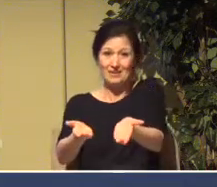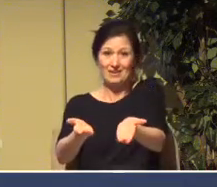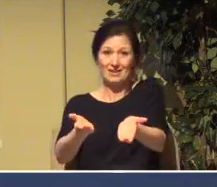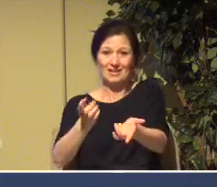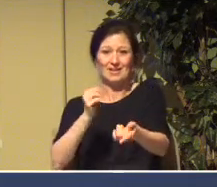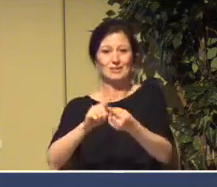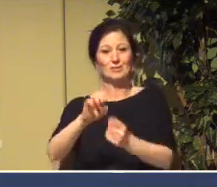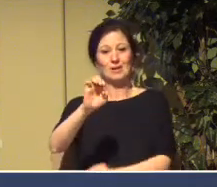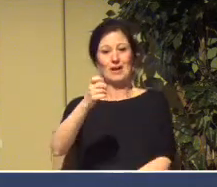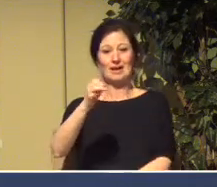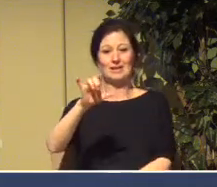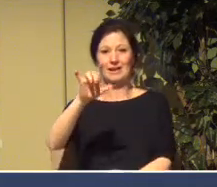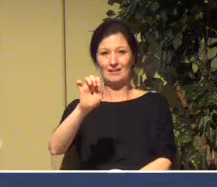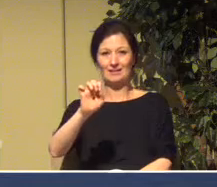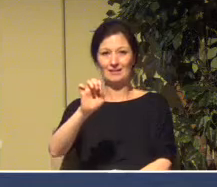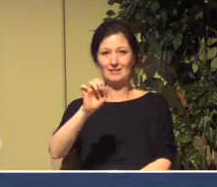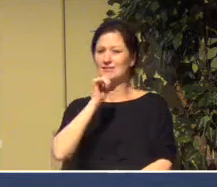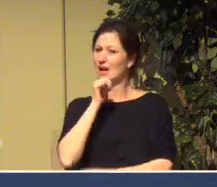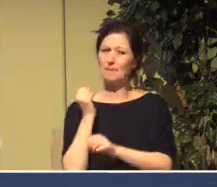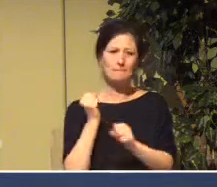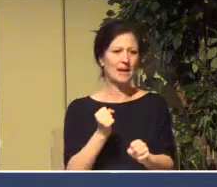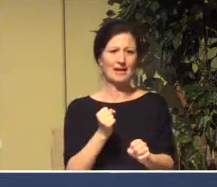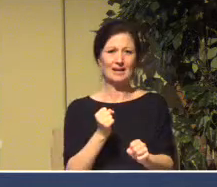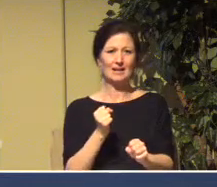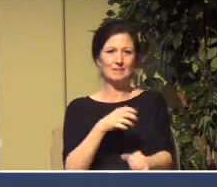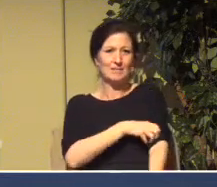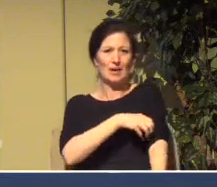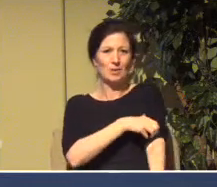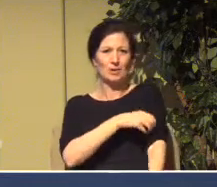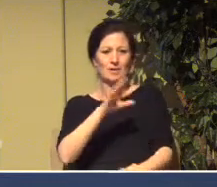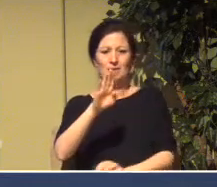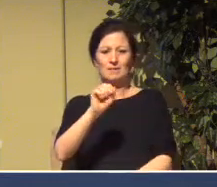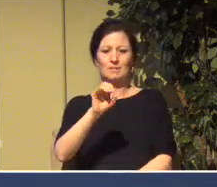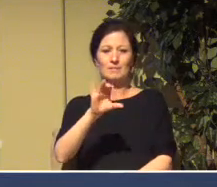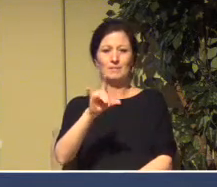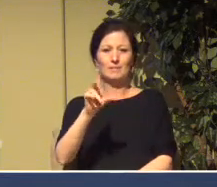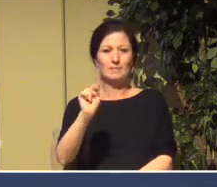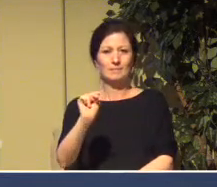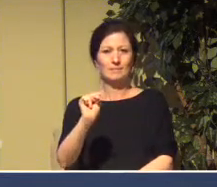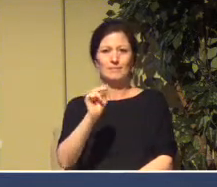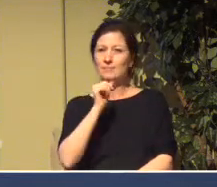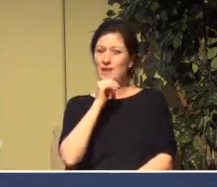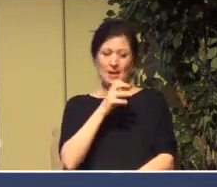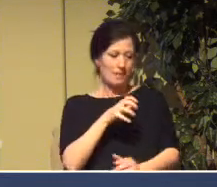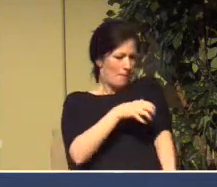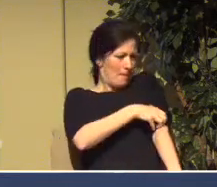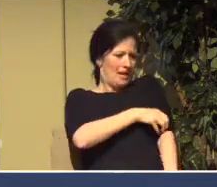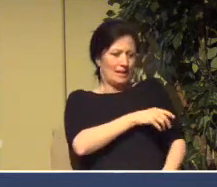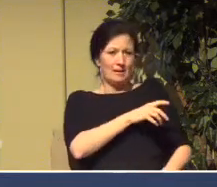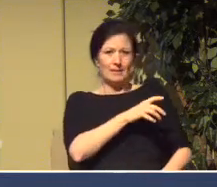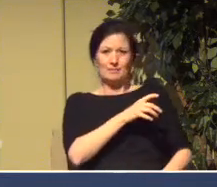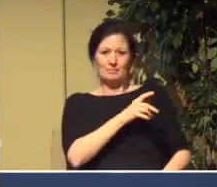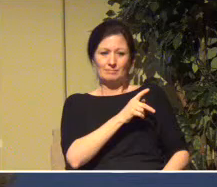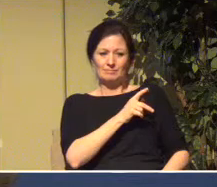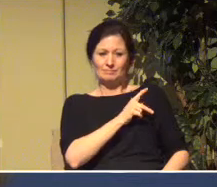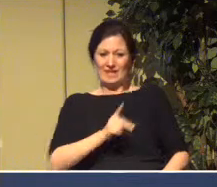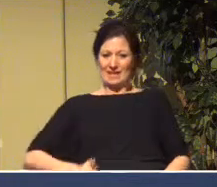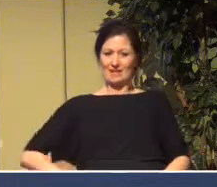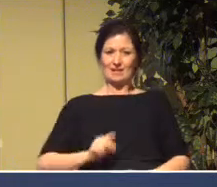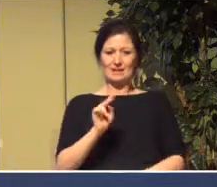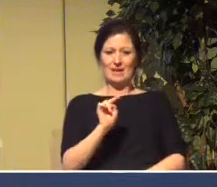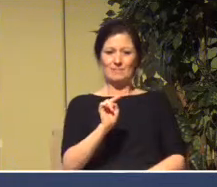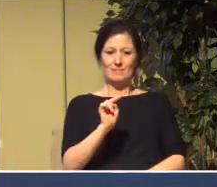not the might and power of Babylon, not the might and power of King Nebuchadnezzar. God had